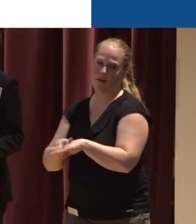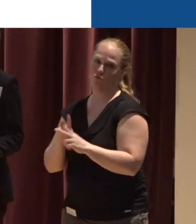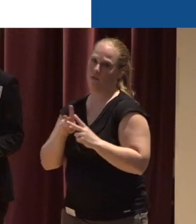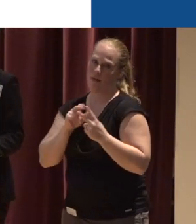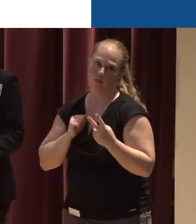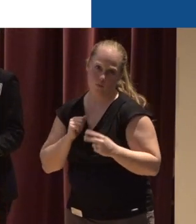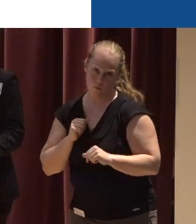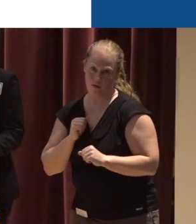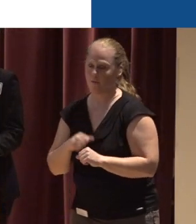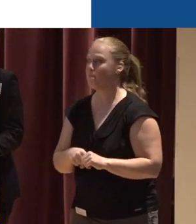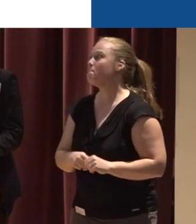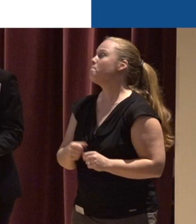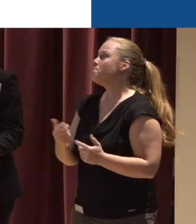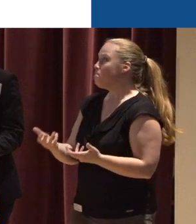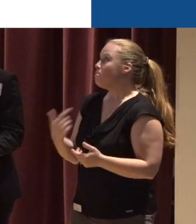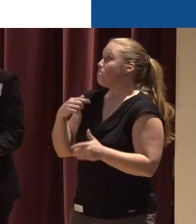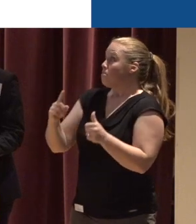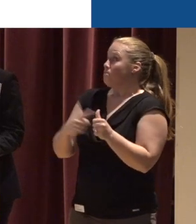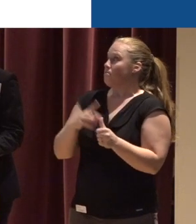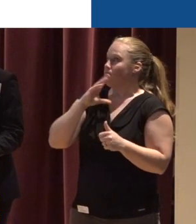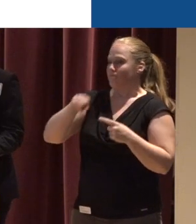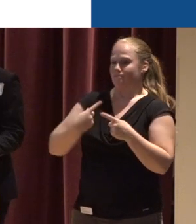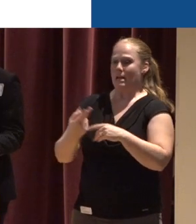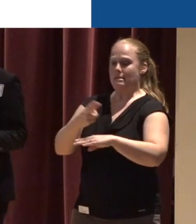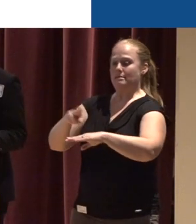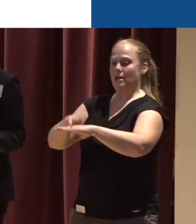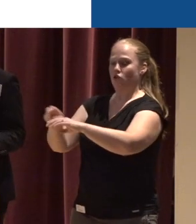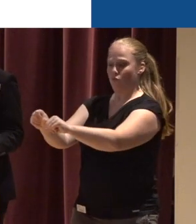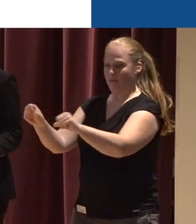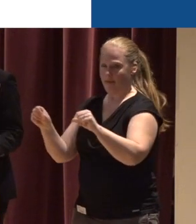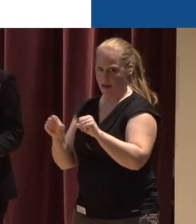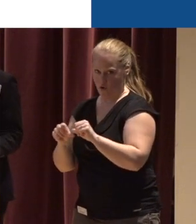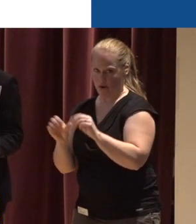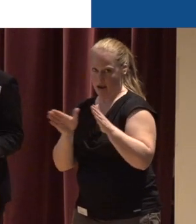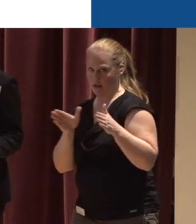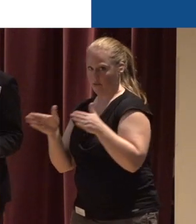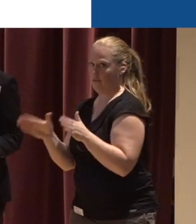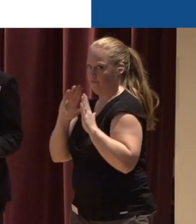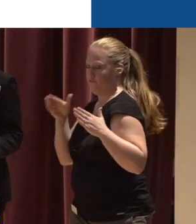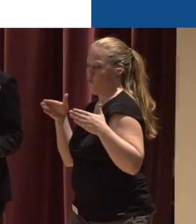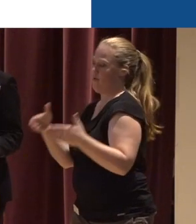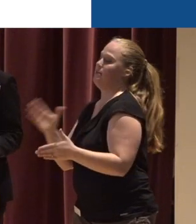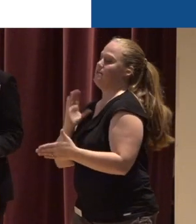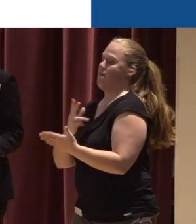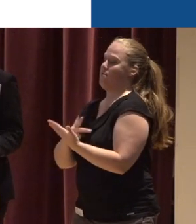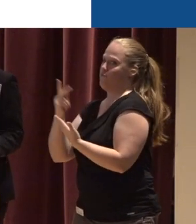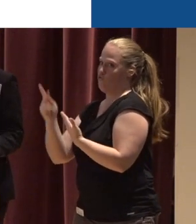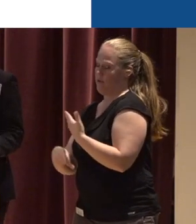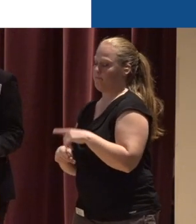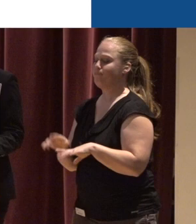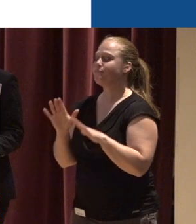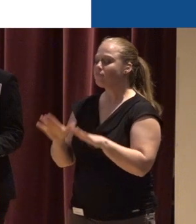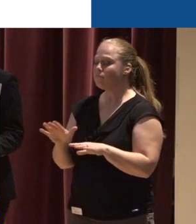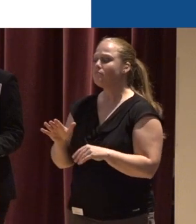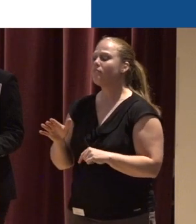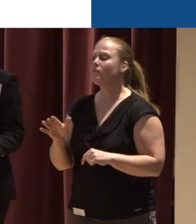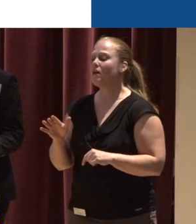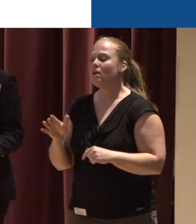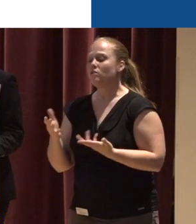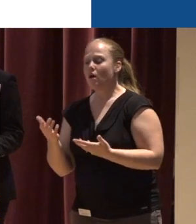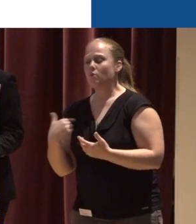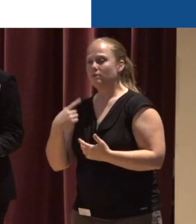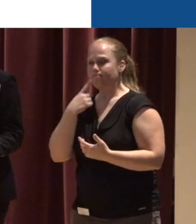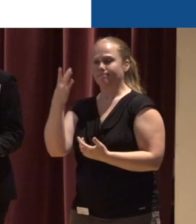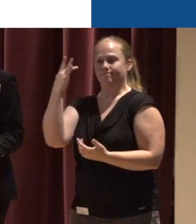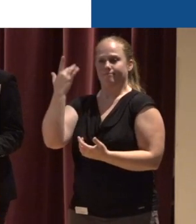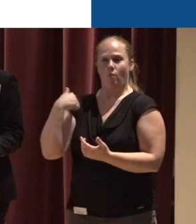So, I'm to start first with the natural areas wing of our program And I want to just kind of start off by